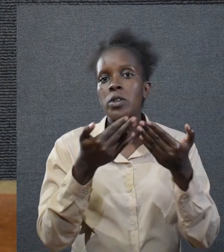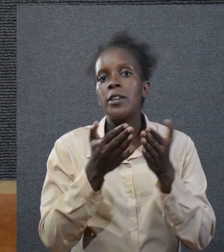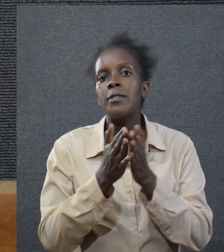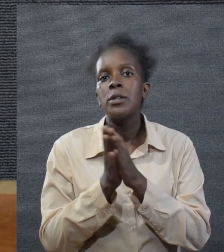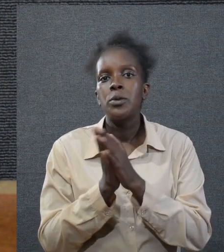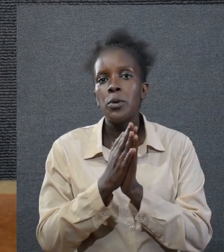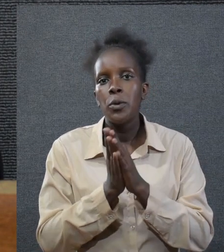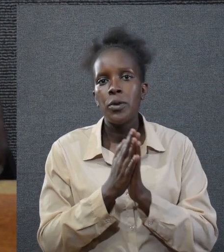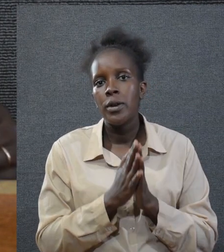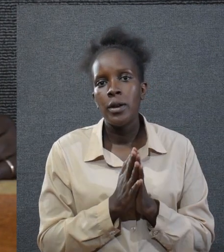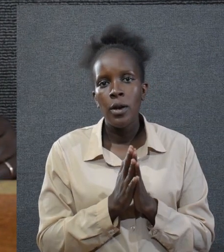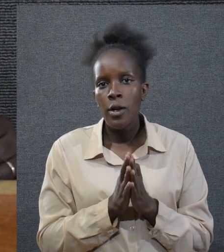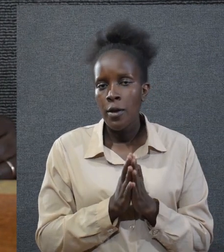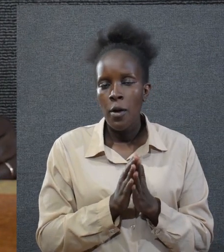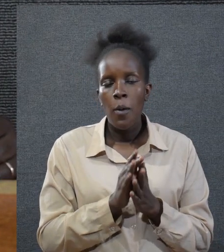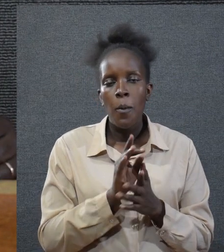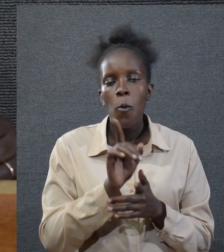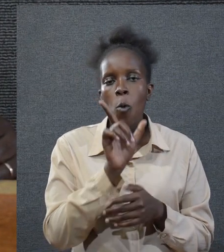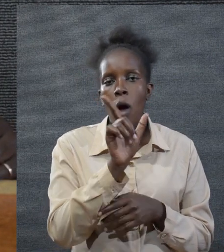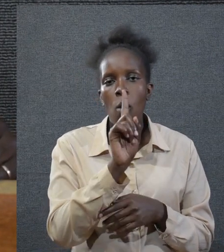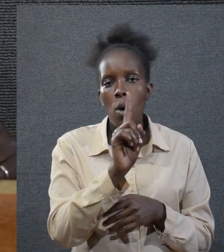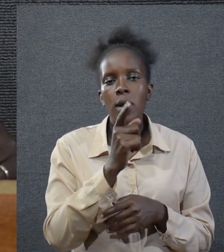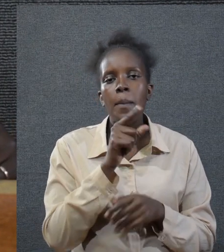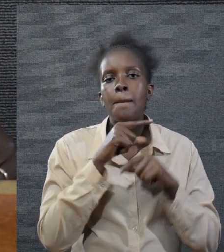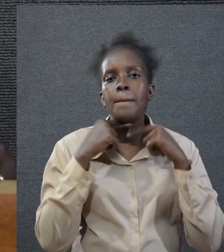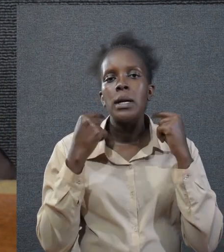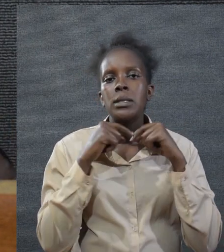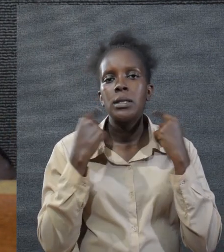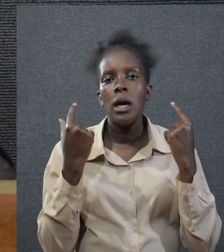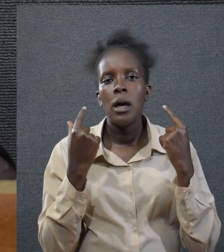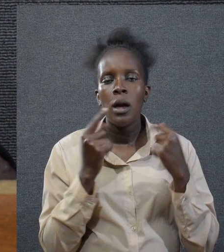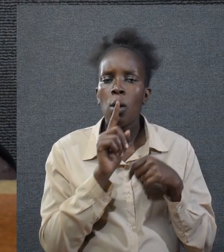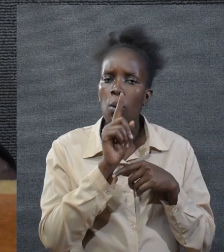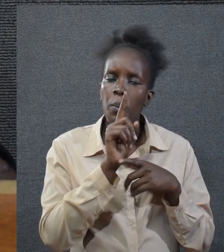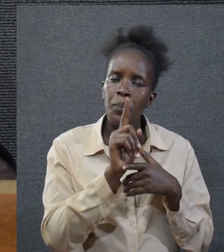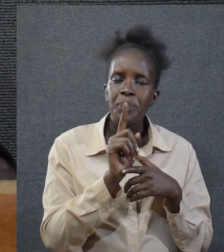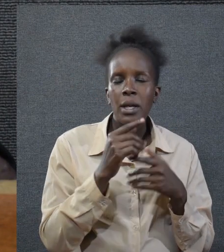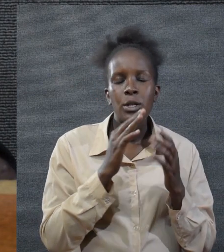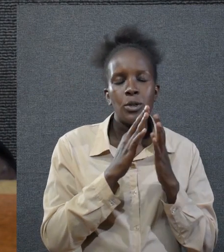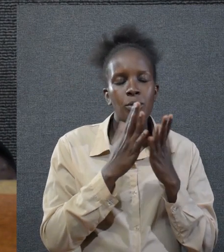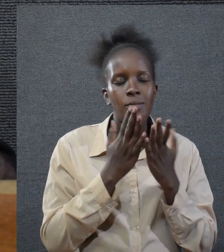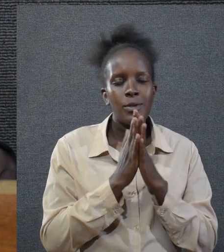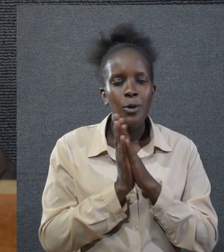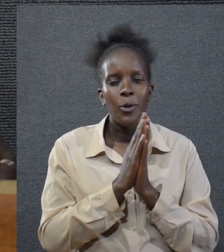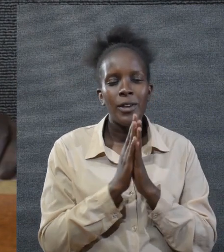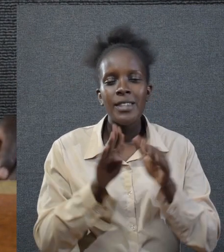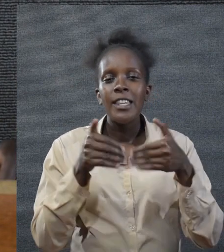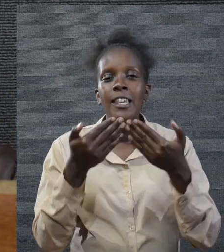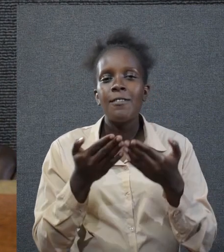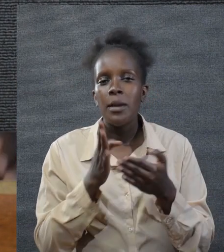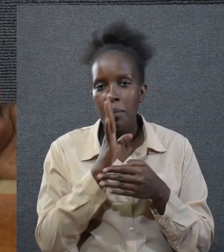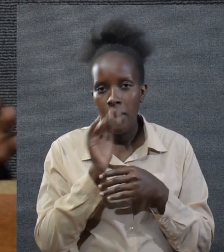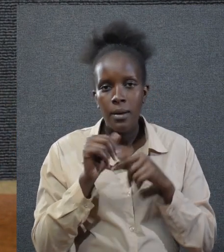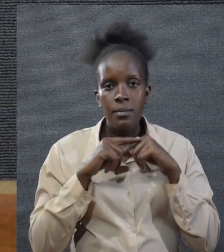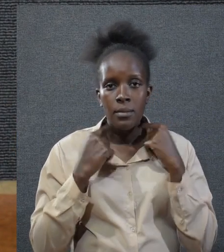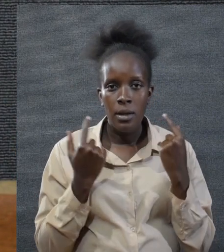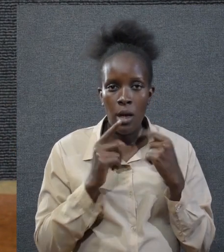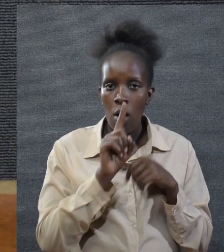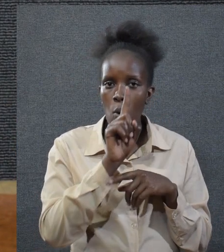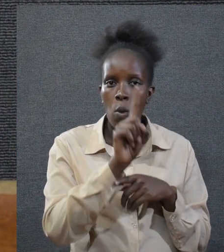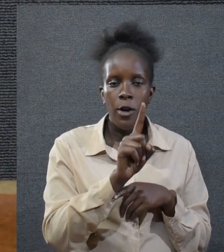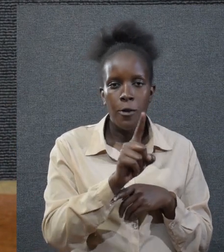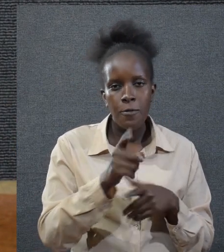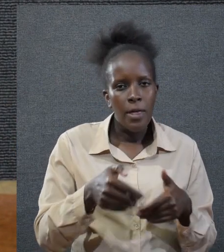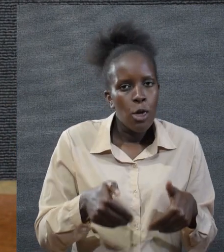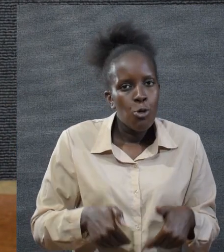and I want to give a story of a pastor. A story is told by a pastor